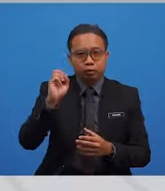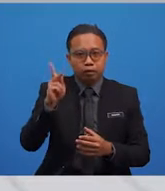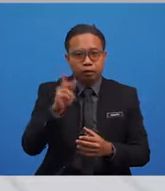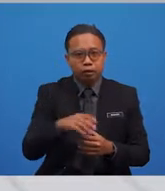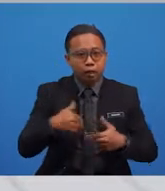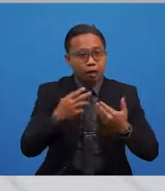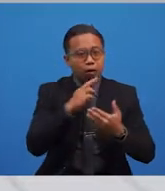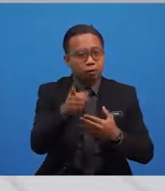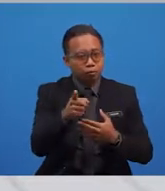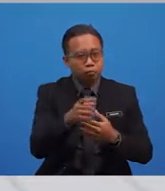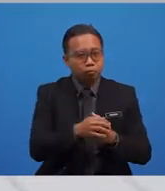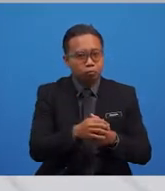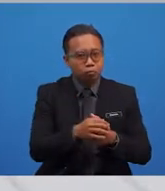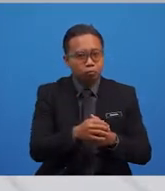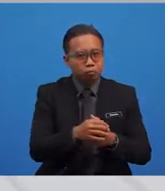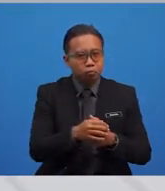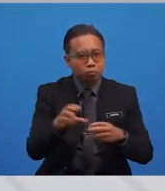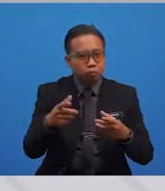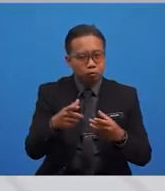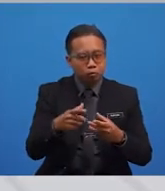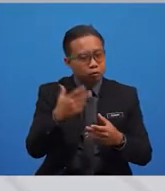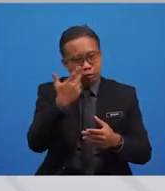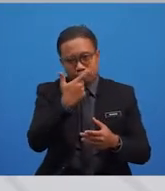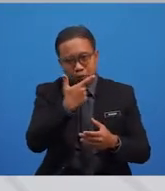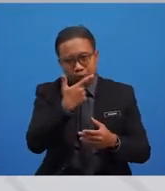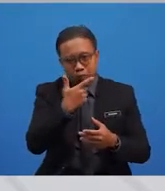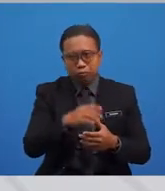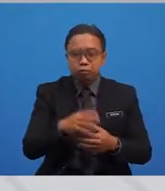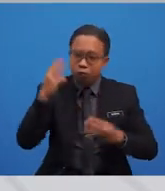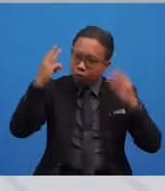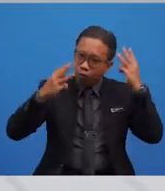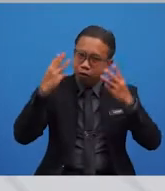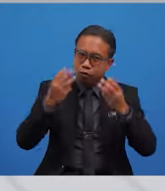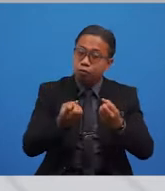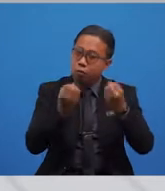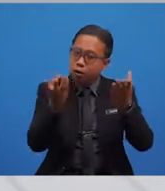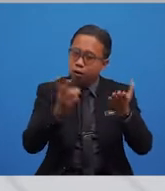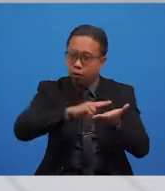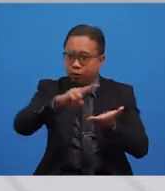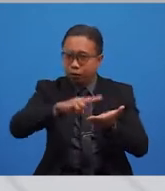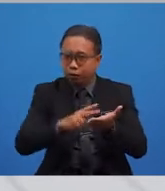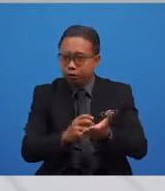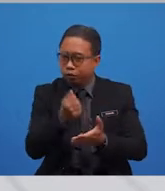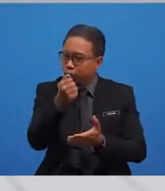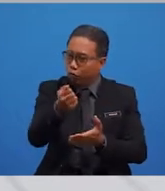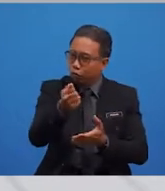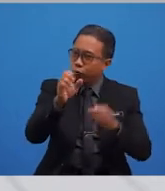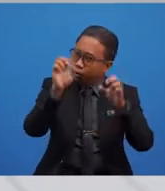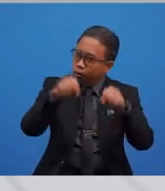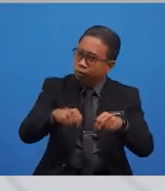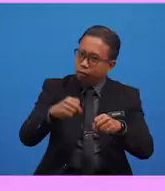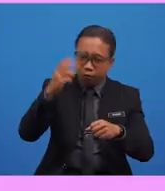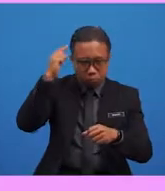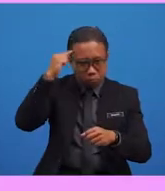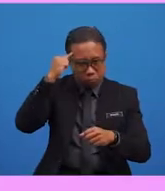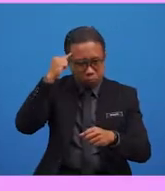Don't worry. If you do lots of reading, you will retain good memories. Okay,